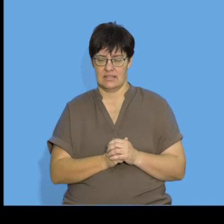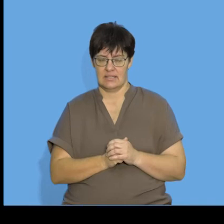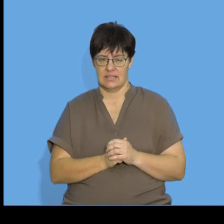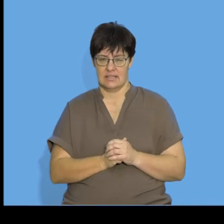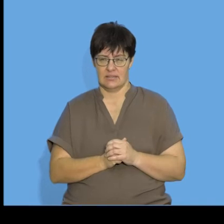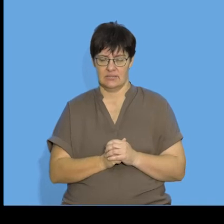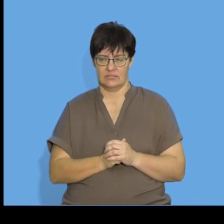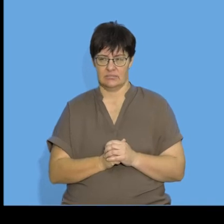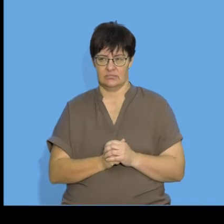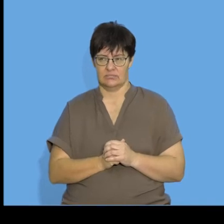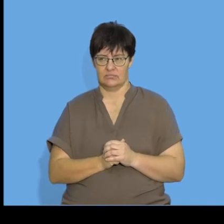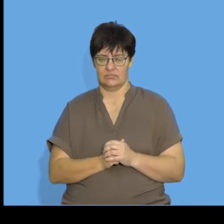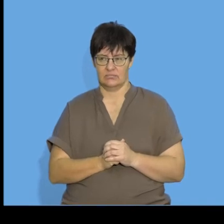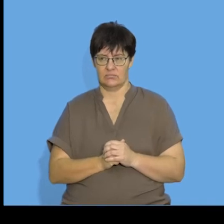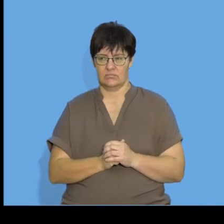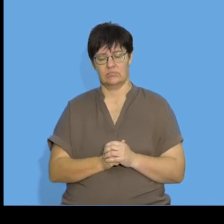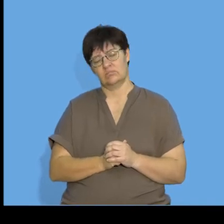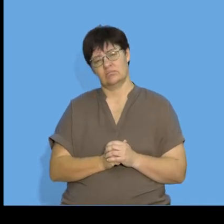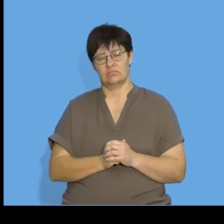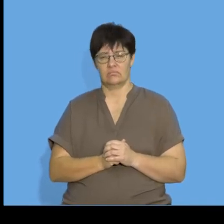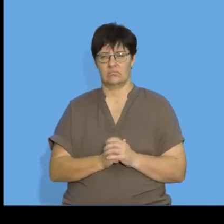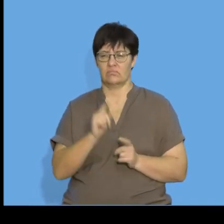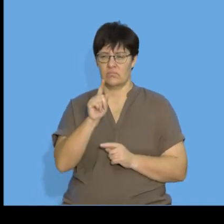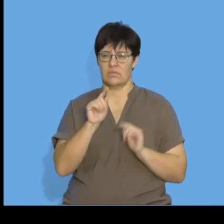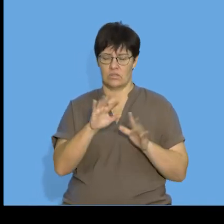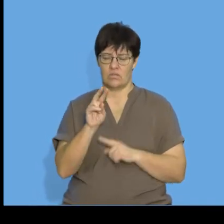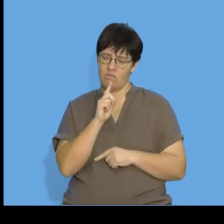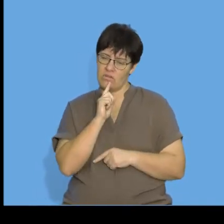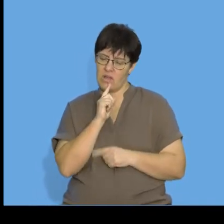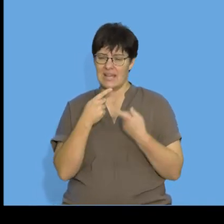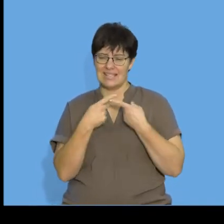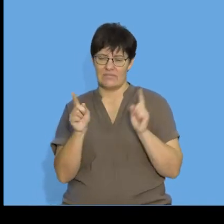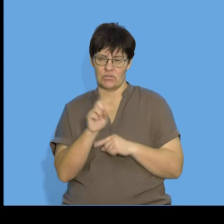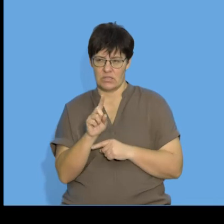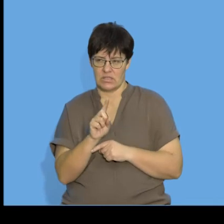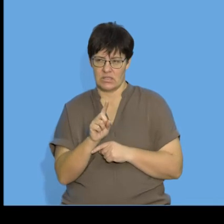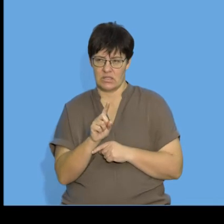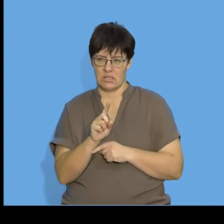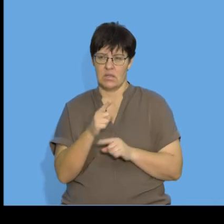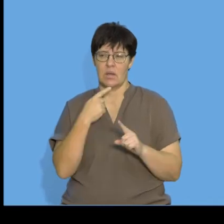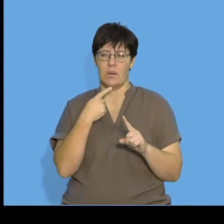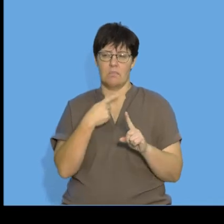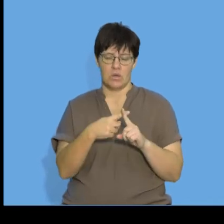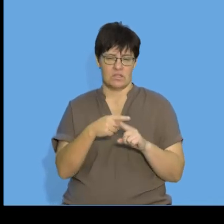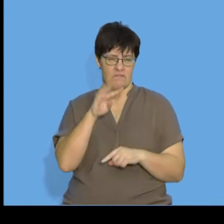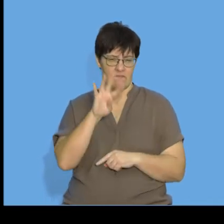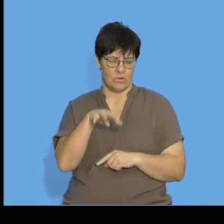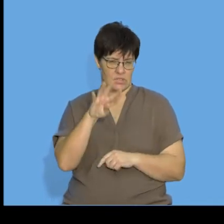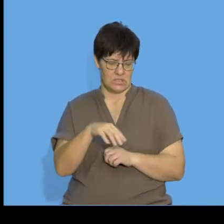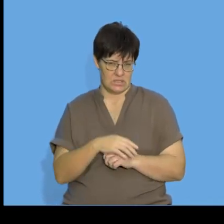positive 8 then between 10 and 24 we can see there's a difference of positive 14